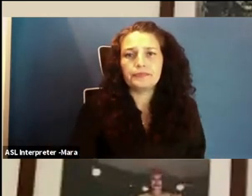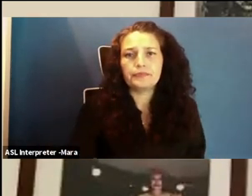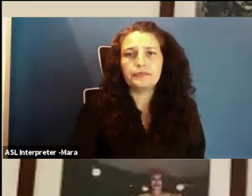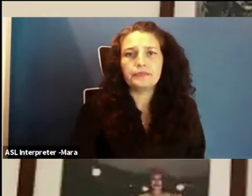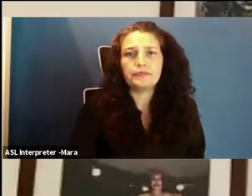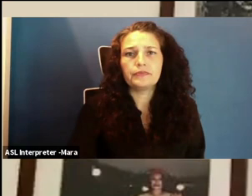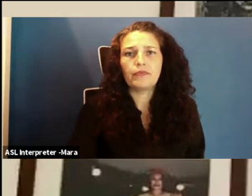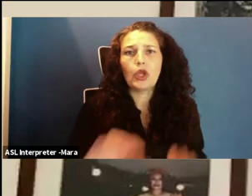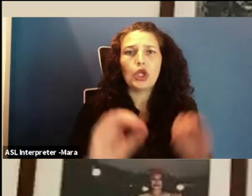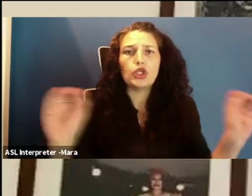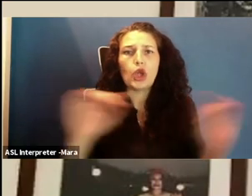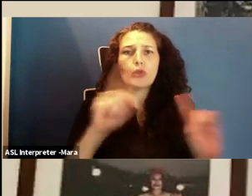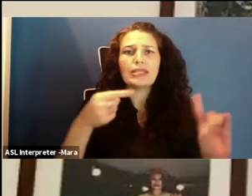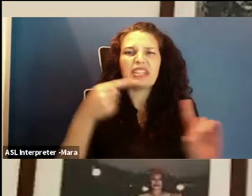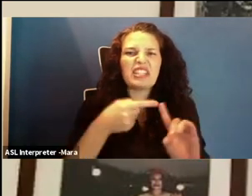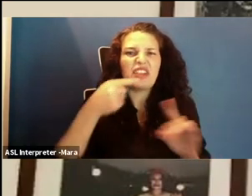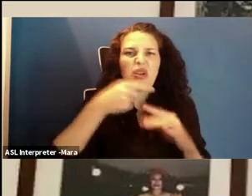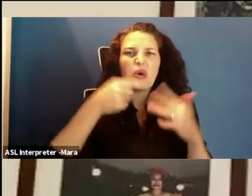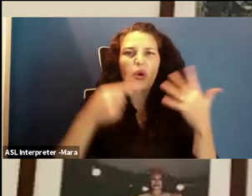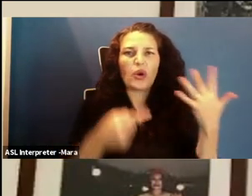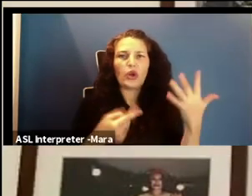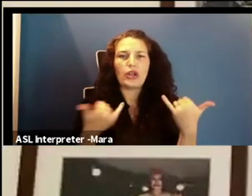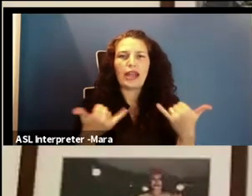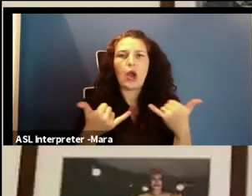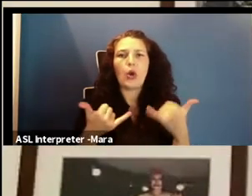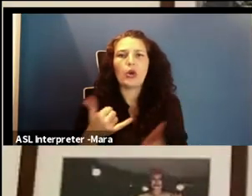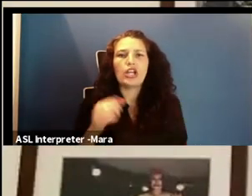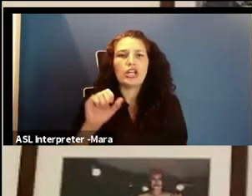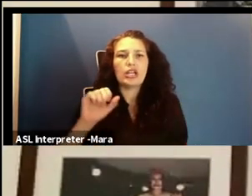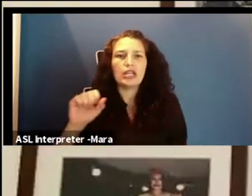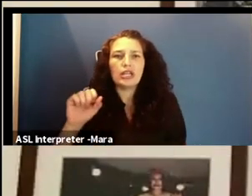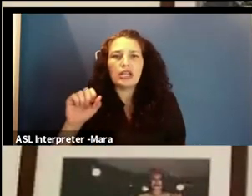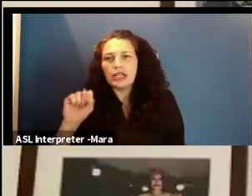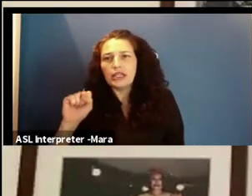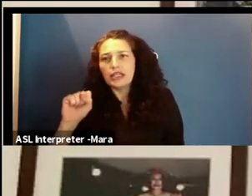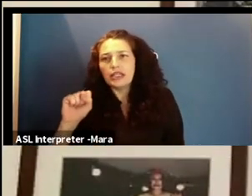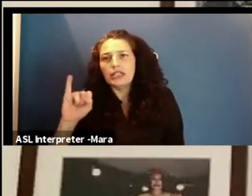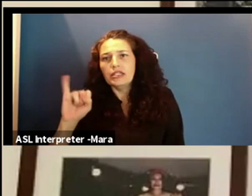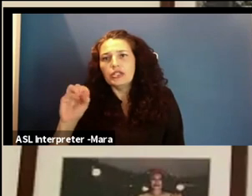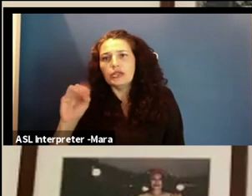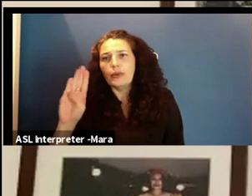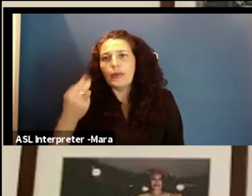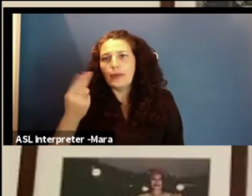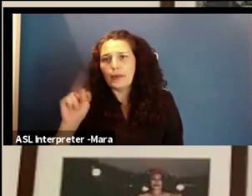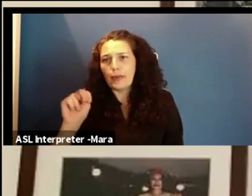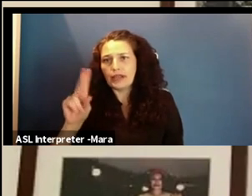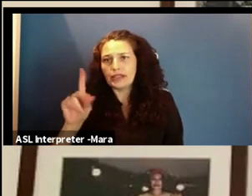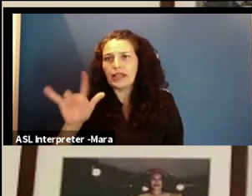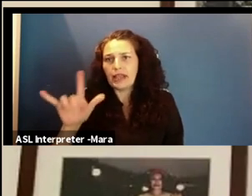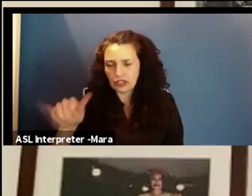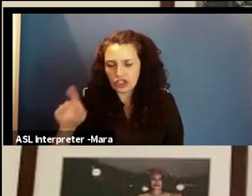order, I'd love to bring on Siobhan Day, who is the Assistant Professor Information Scientist